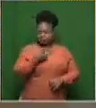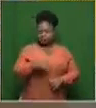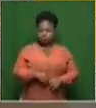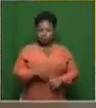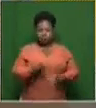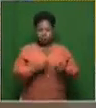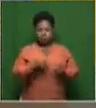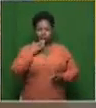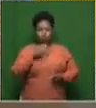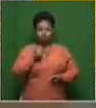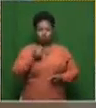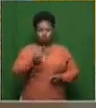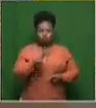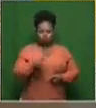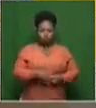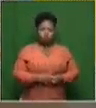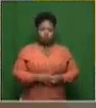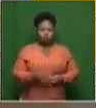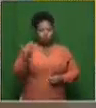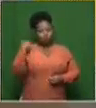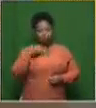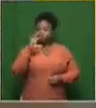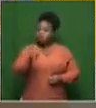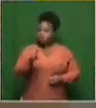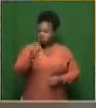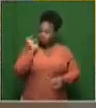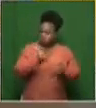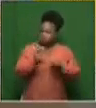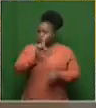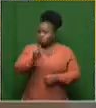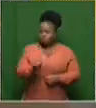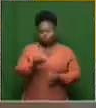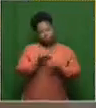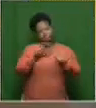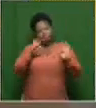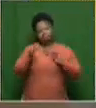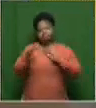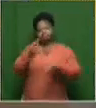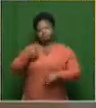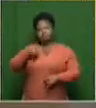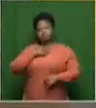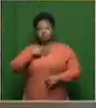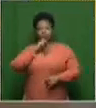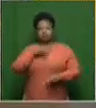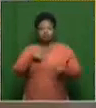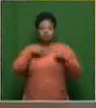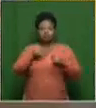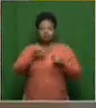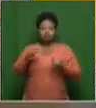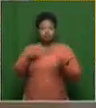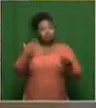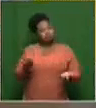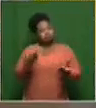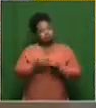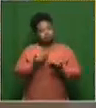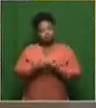Also, Ms. Boo. So we did ask, if you have any specific questions, feel free to send them to us at Morning Live SABC, or you can make